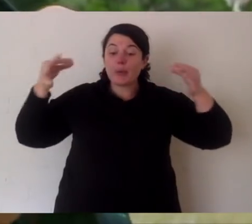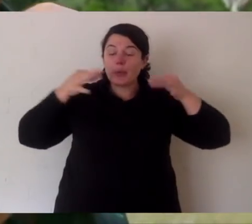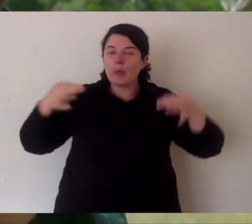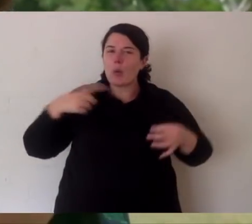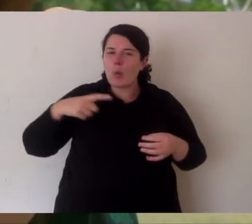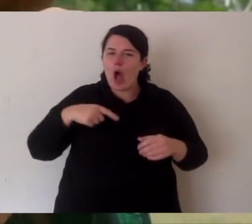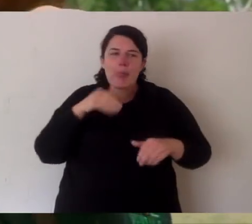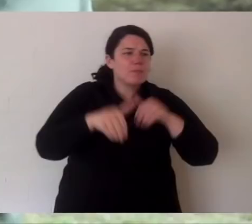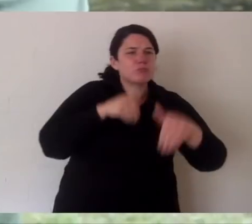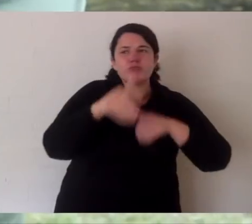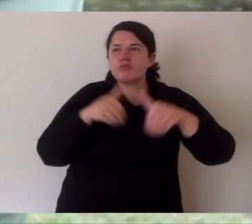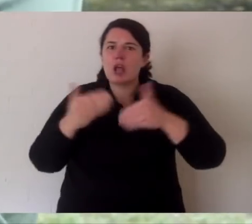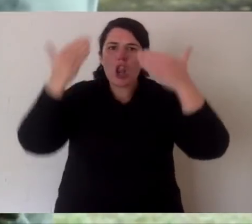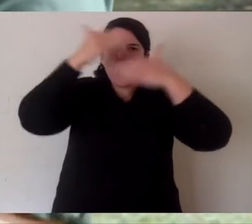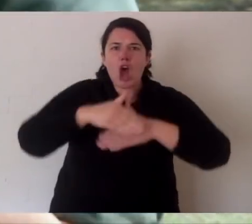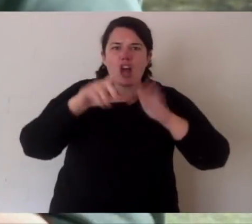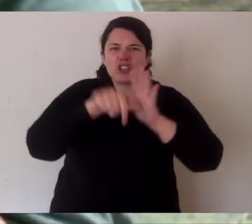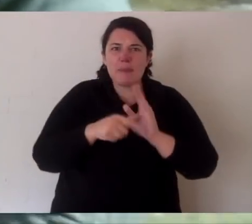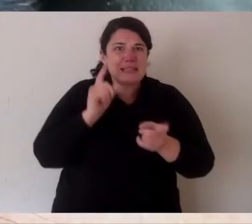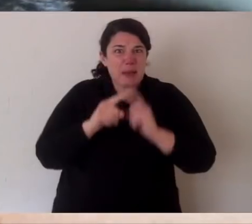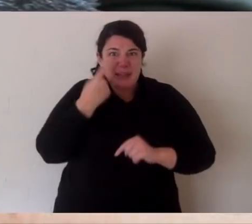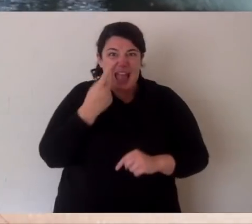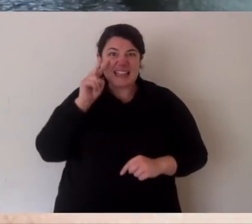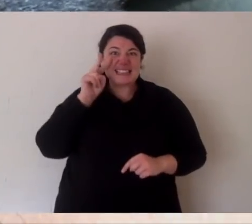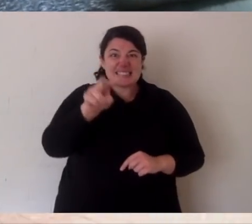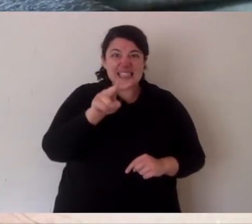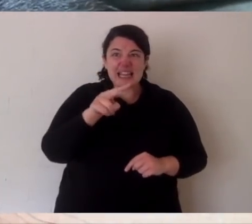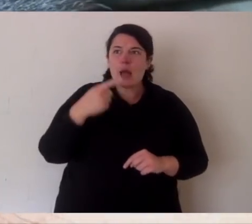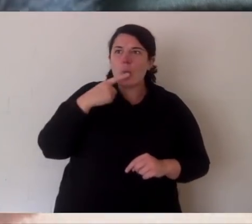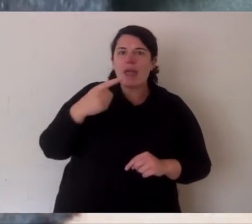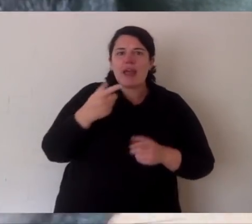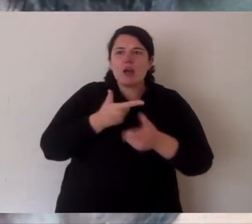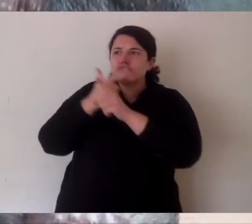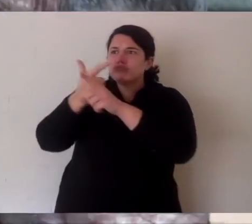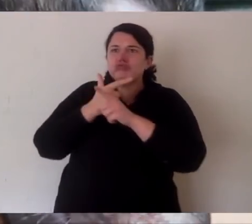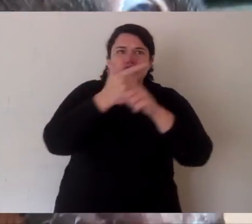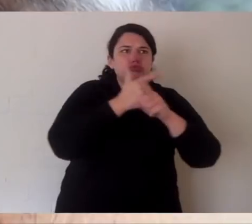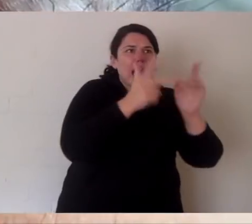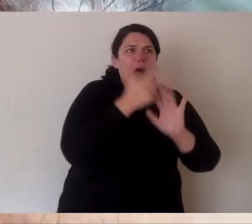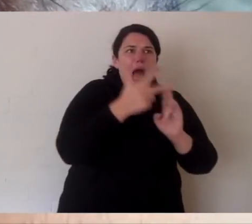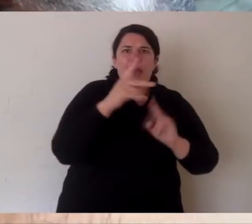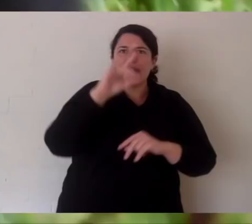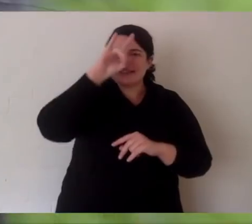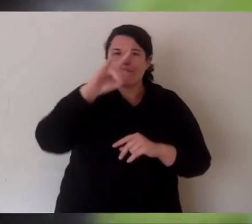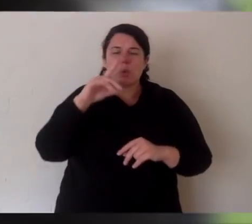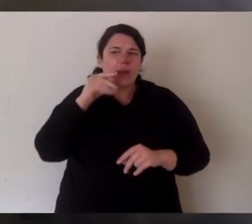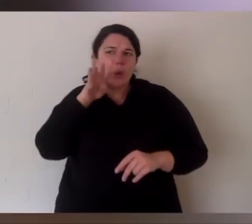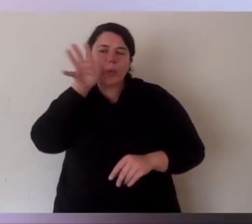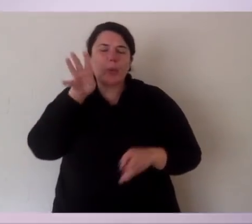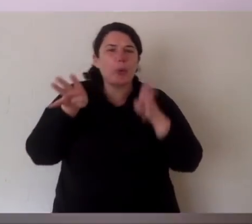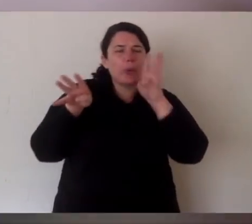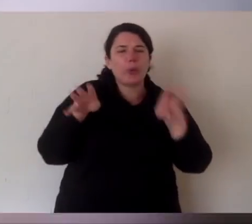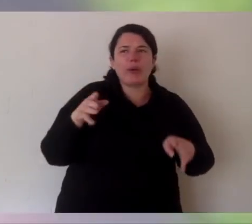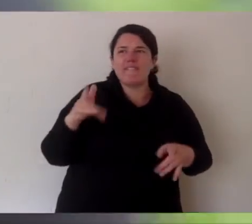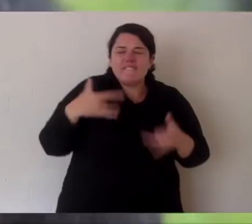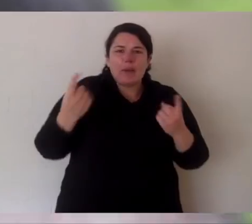sensitive whiskers all over the face. Now a lot of that is because they're active at night sometimes they can't see where they're going and when they communicate